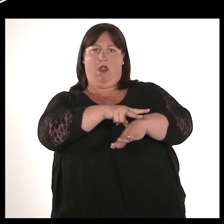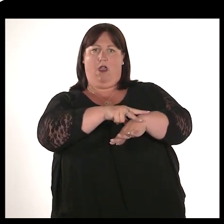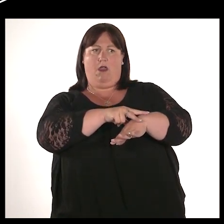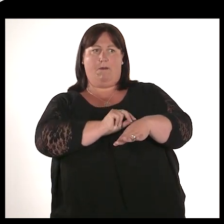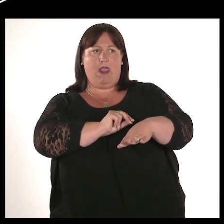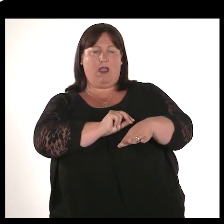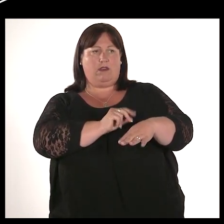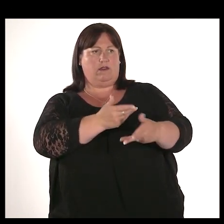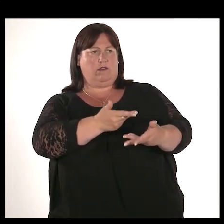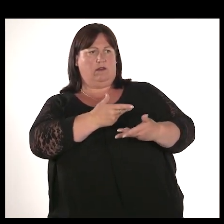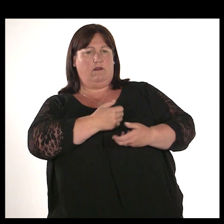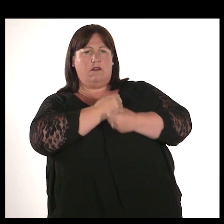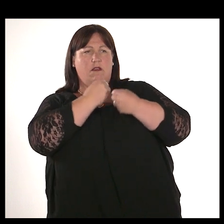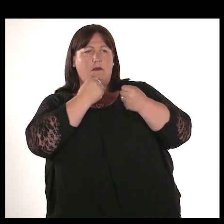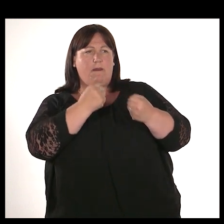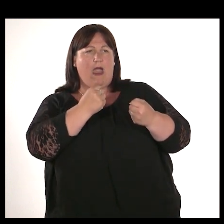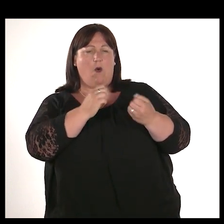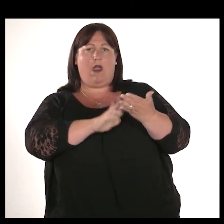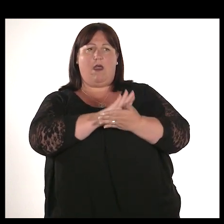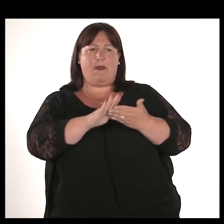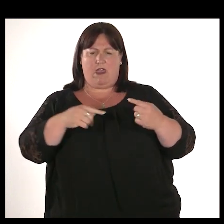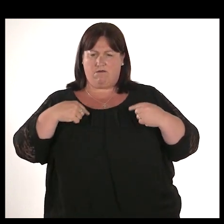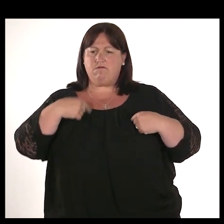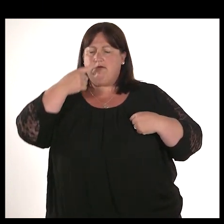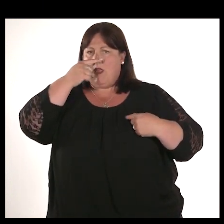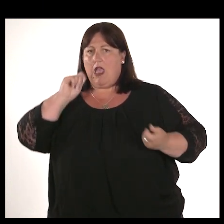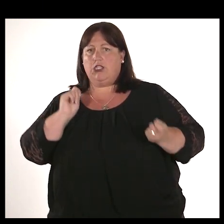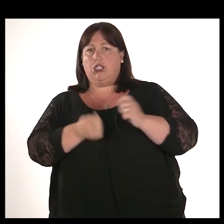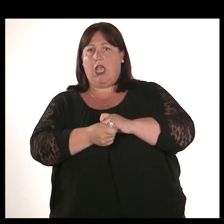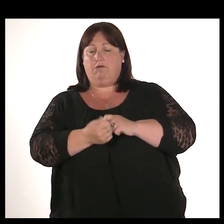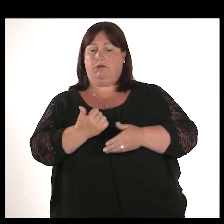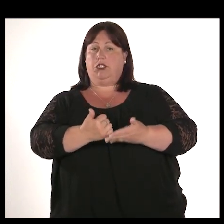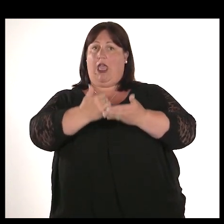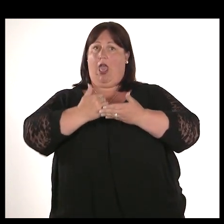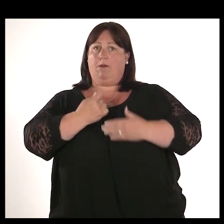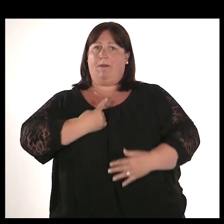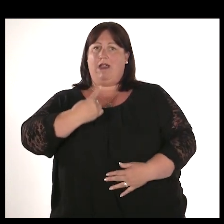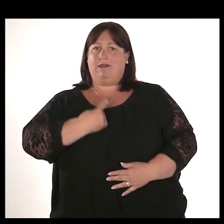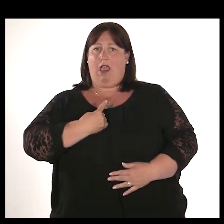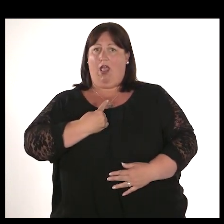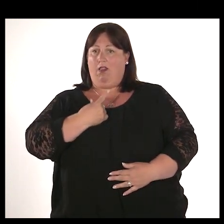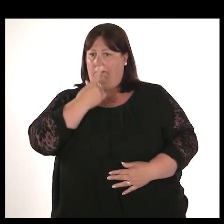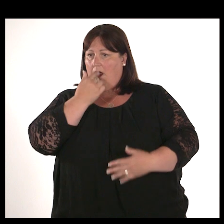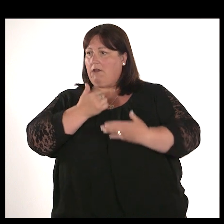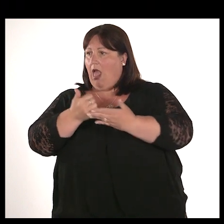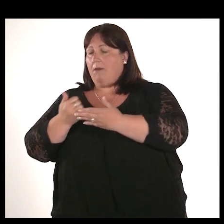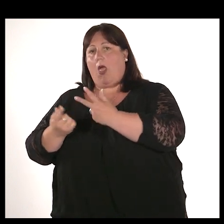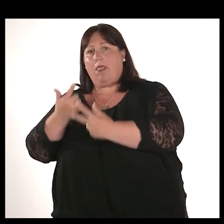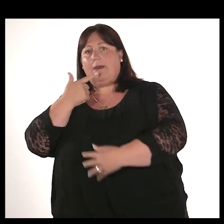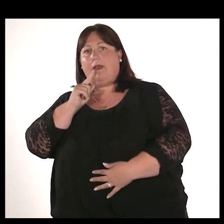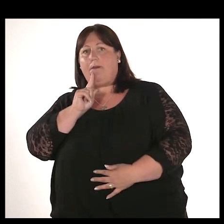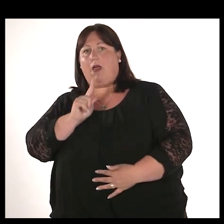police this empowers them to empower you and provoke change. Help yourself and help others. Don't just watch.